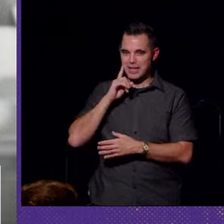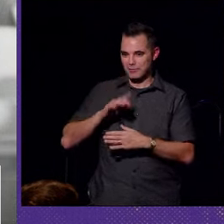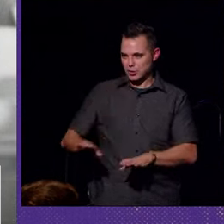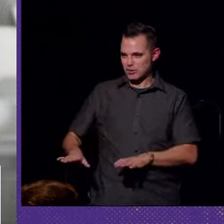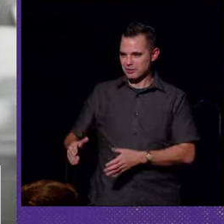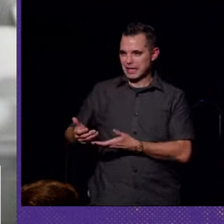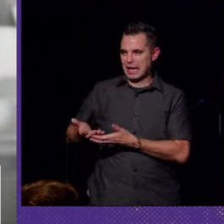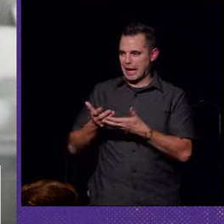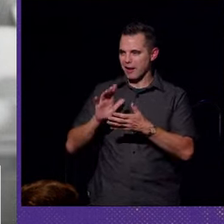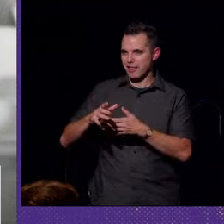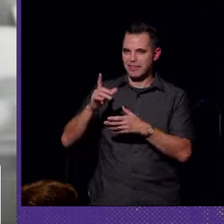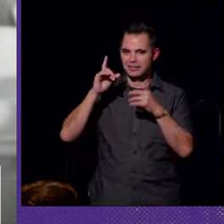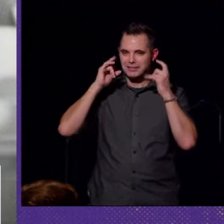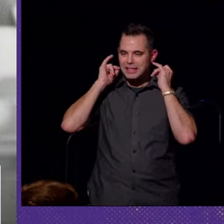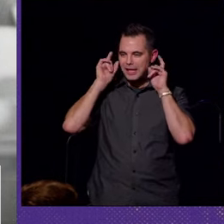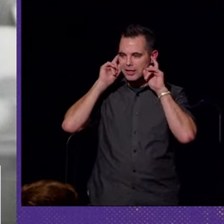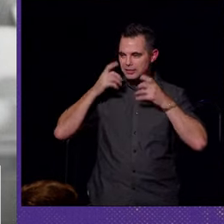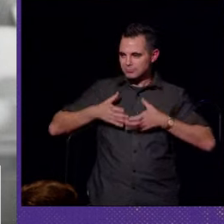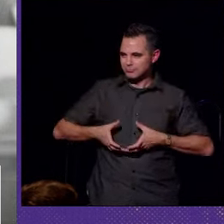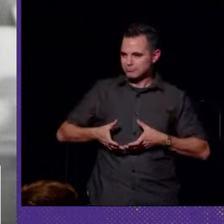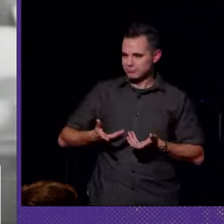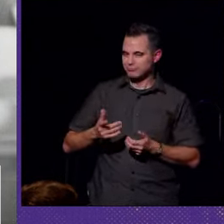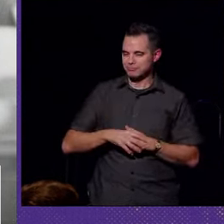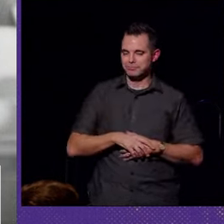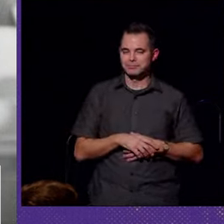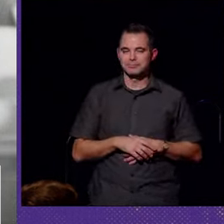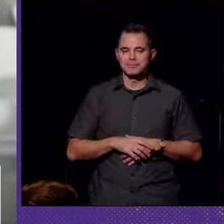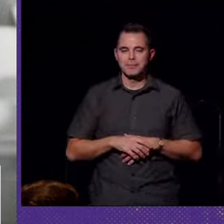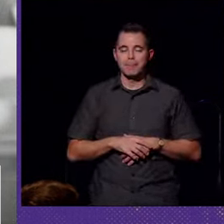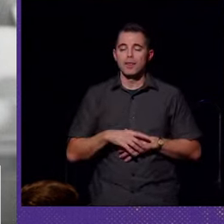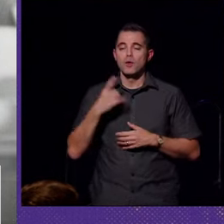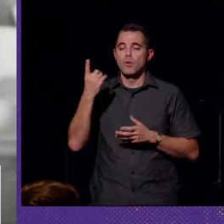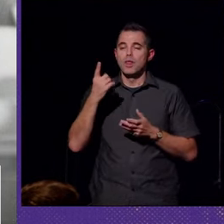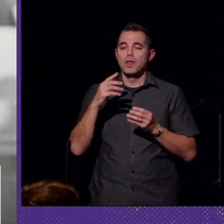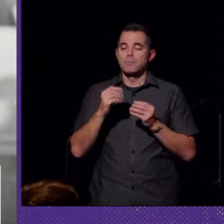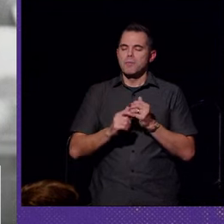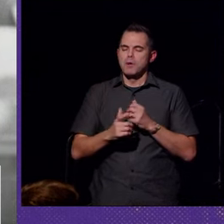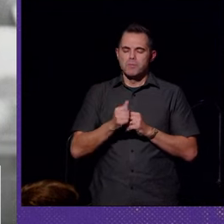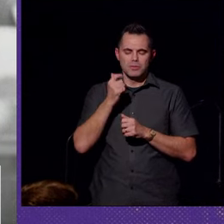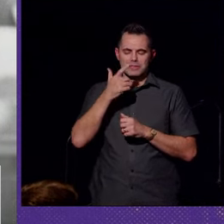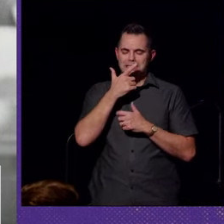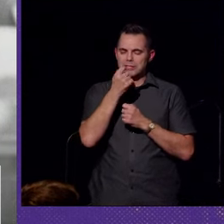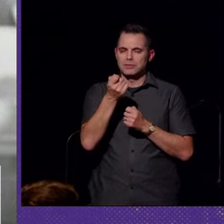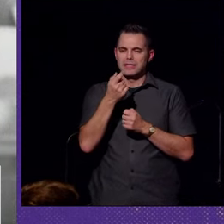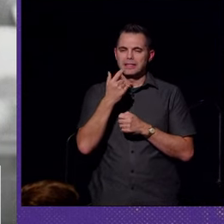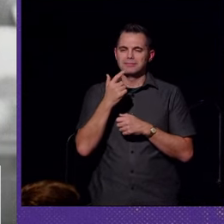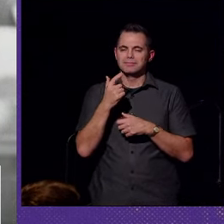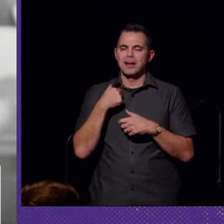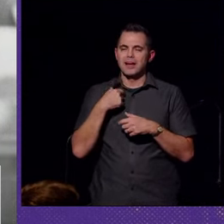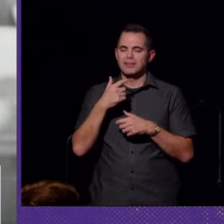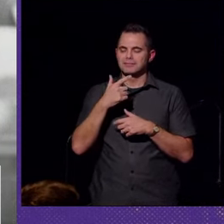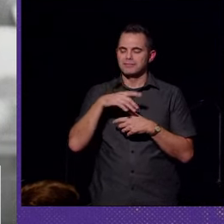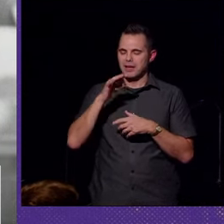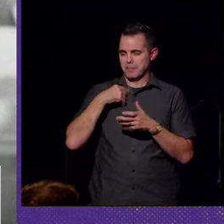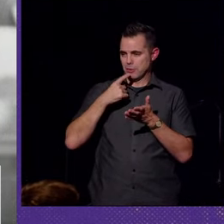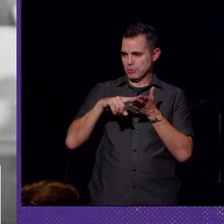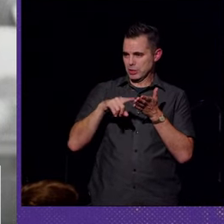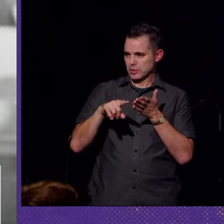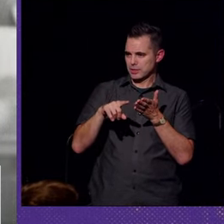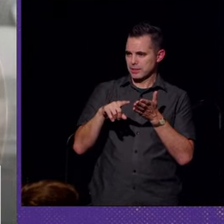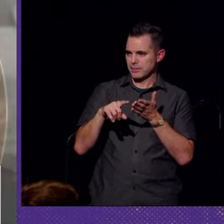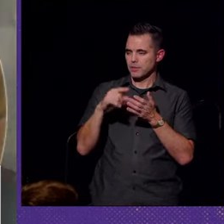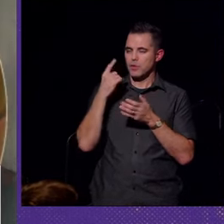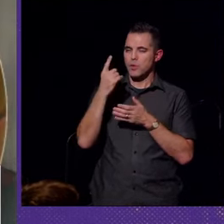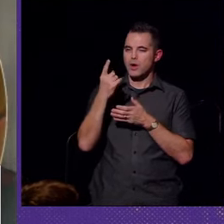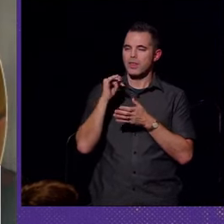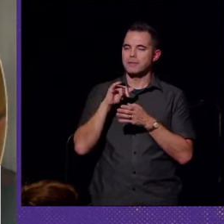carry their hearing aids. And one of the most interesting carriers I've come across so far in my research is